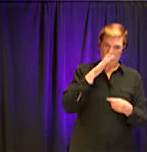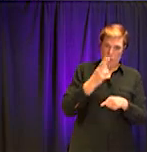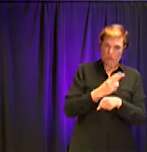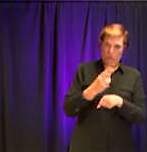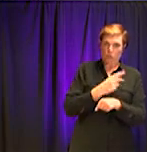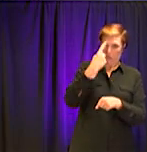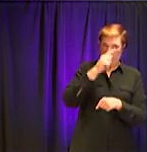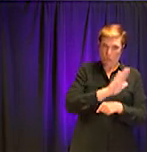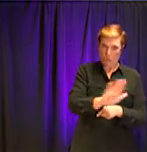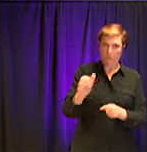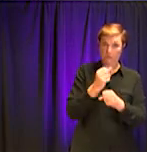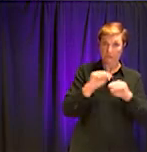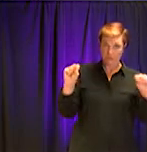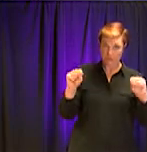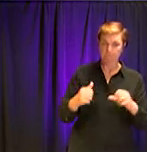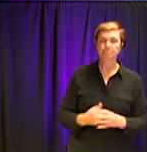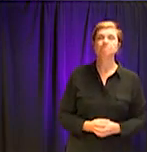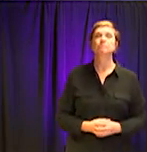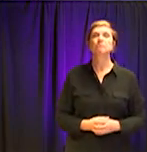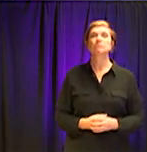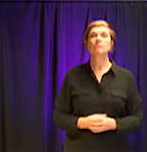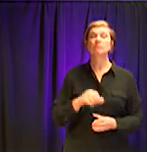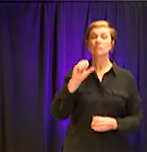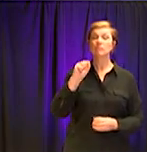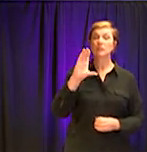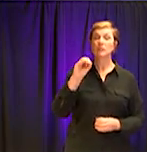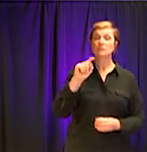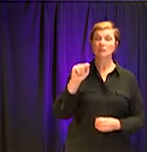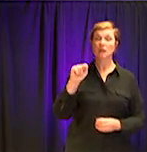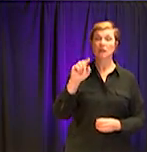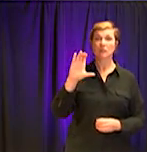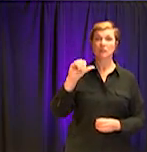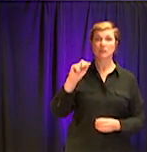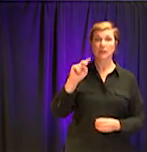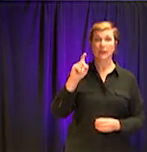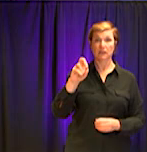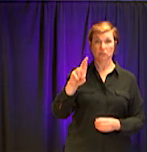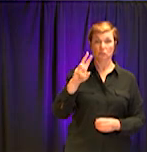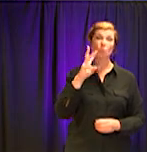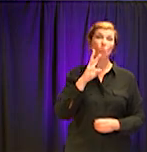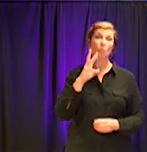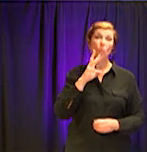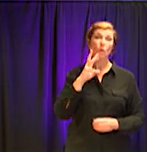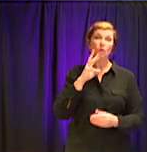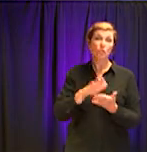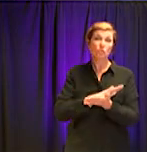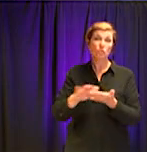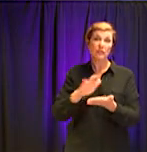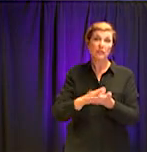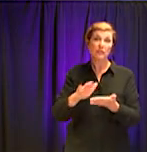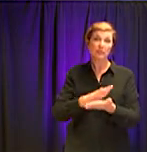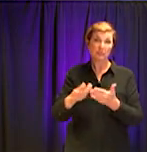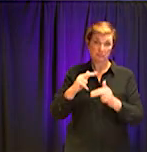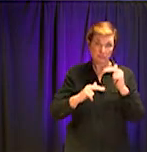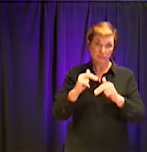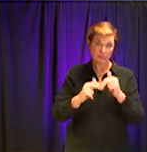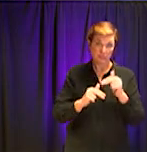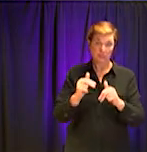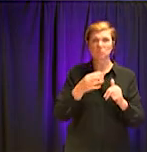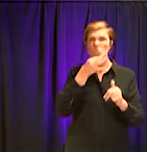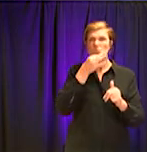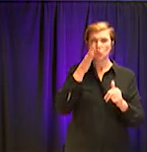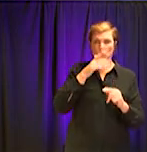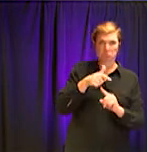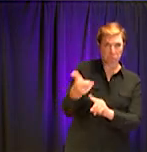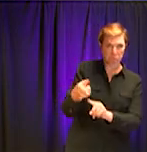director of the Scott County Water Treatment Facility. DeKalb County has one source